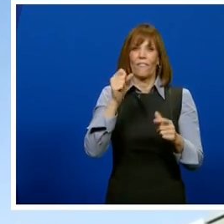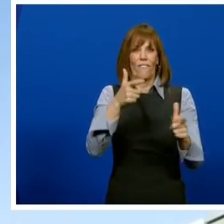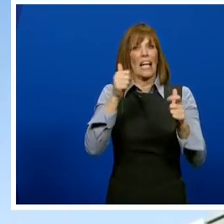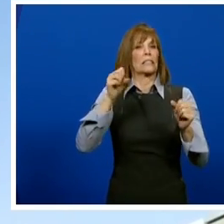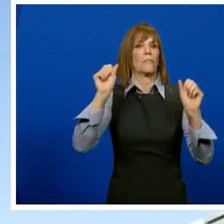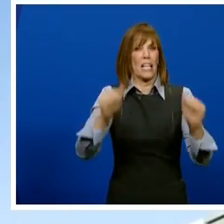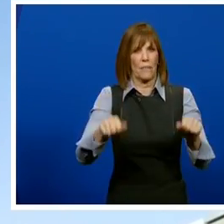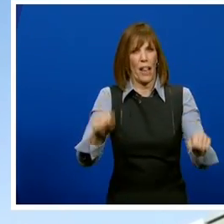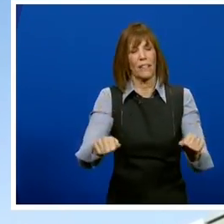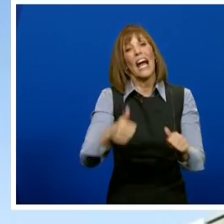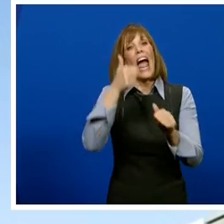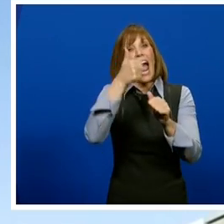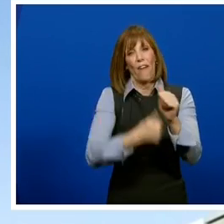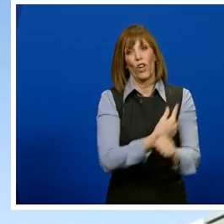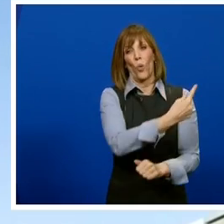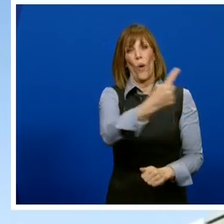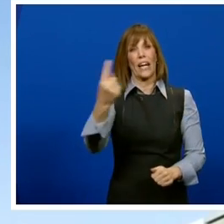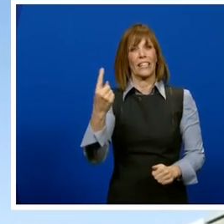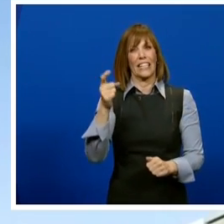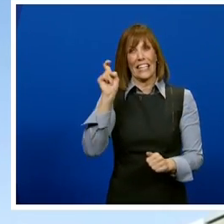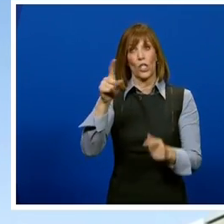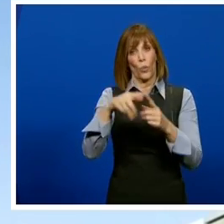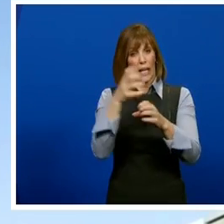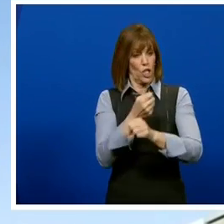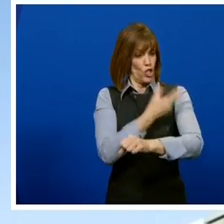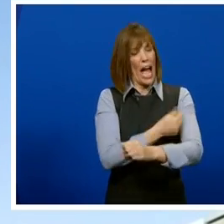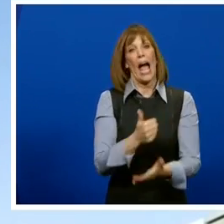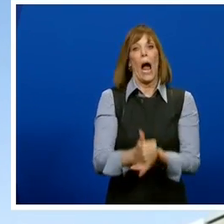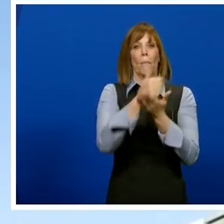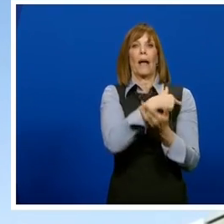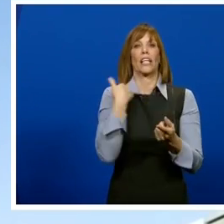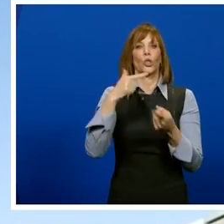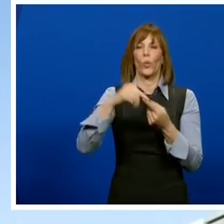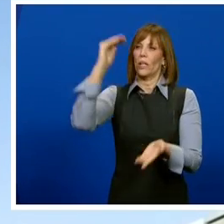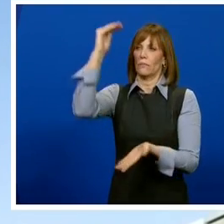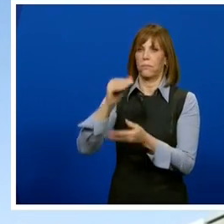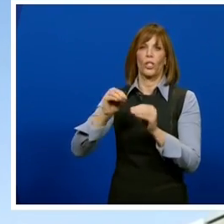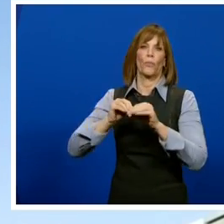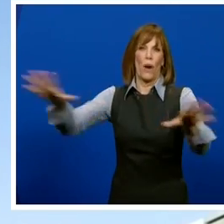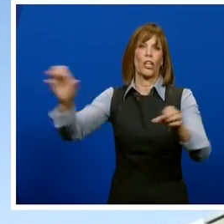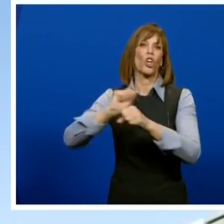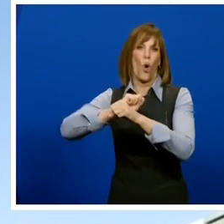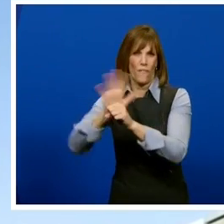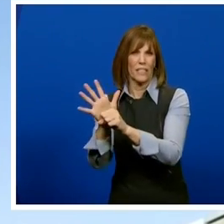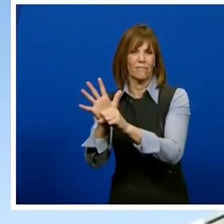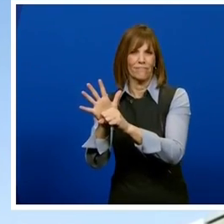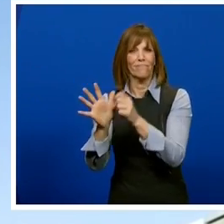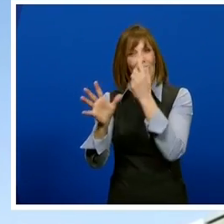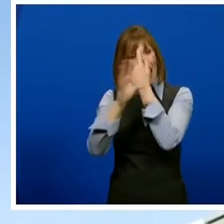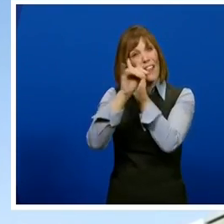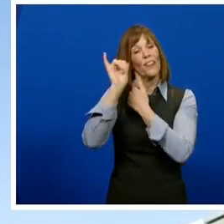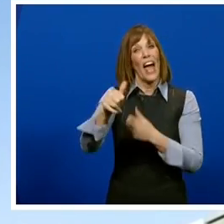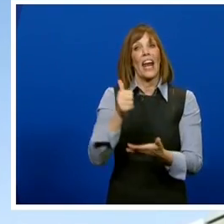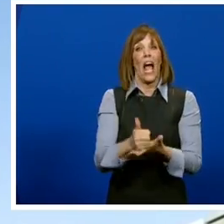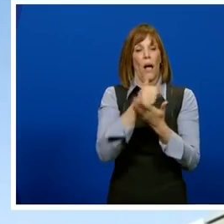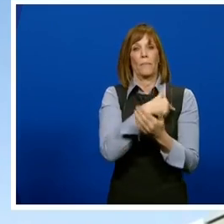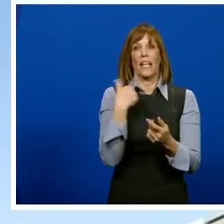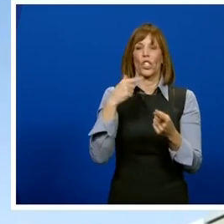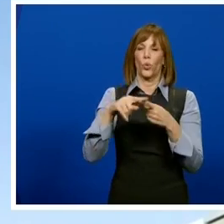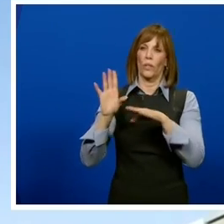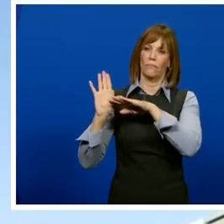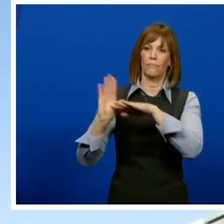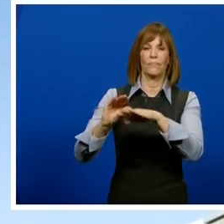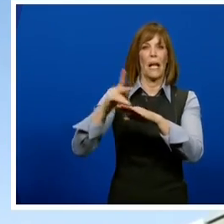can. Everybody who gets vaccinated helps us stop the spread of COVID-19 and helps us put an end to this pandemic,